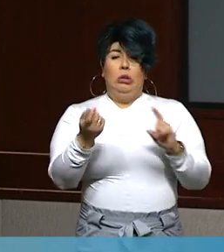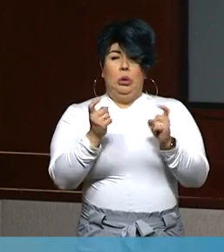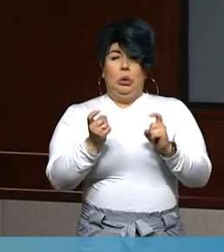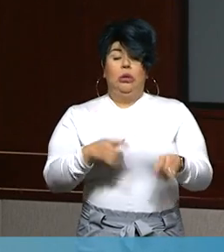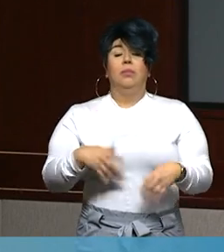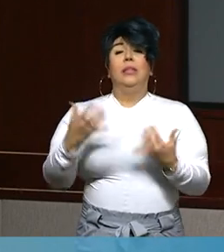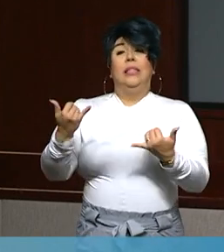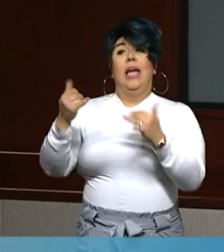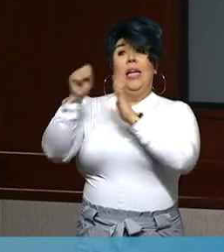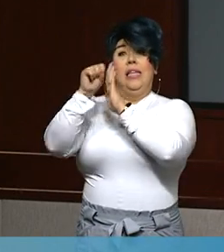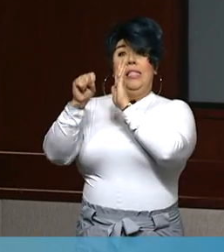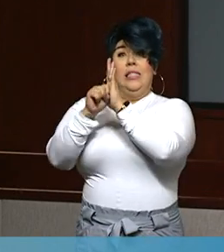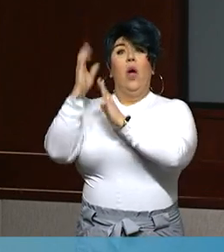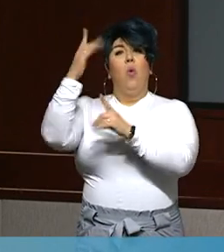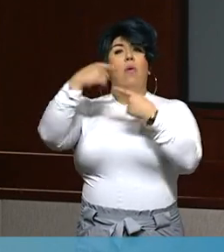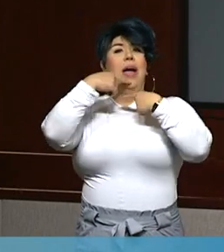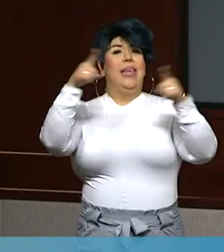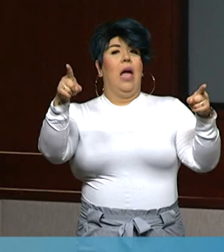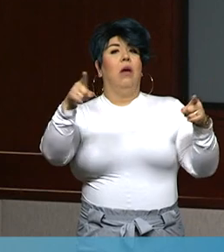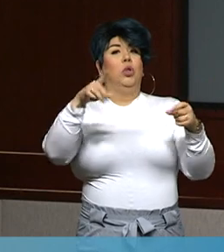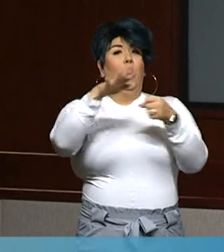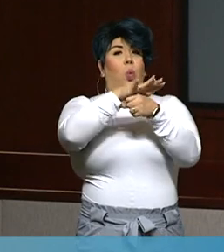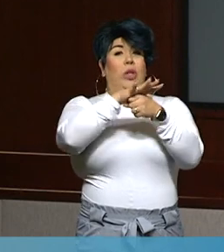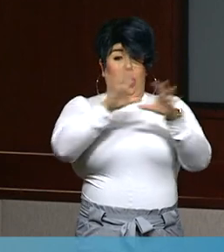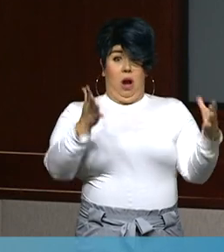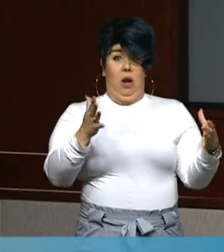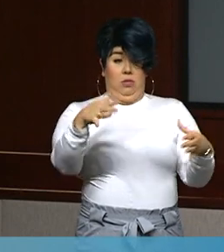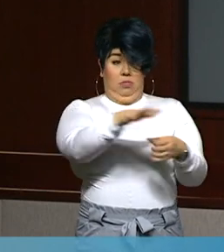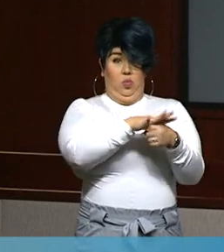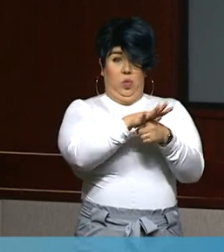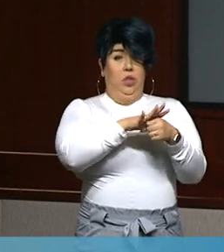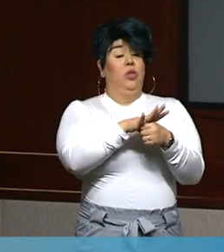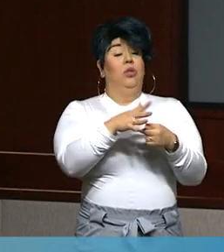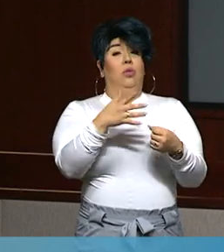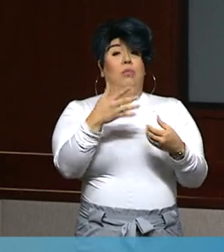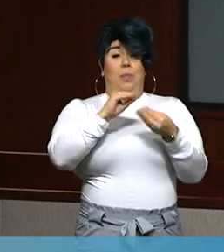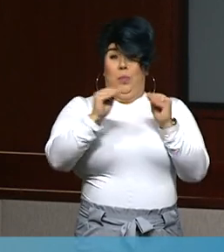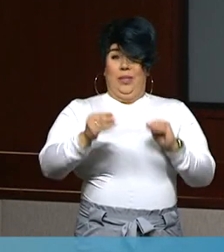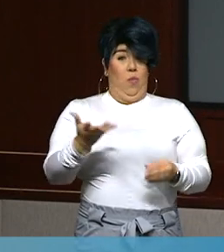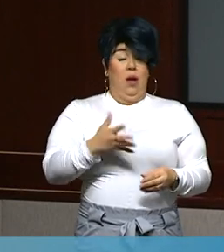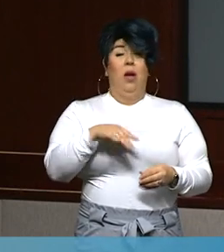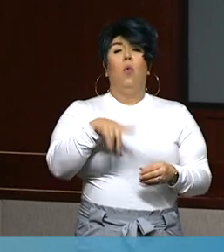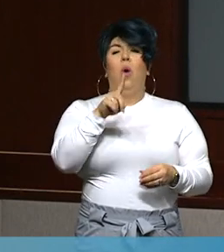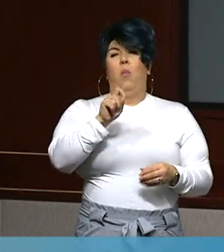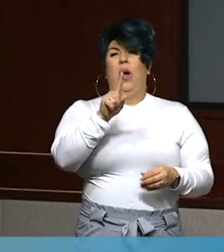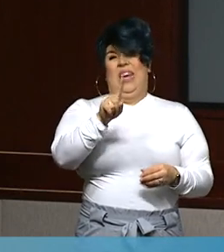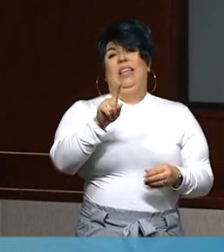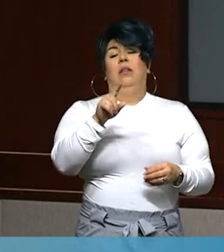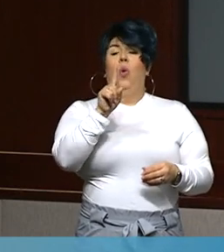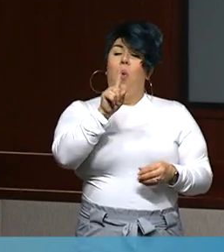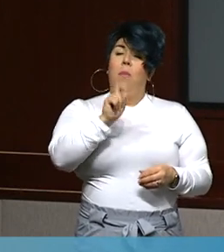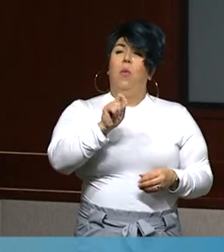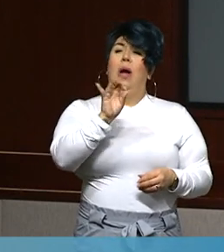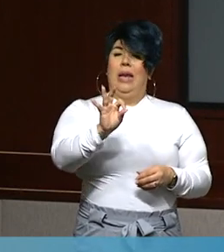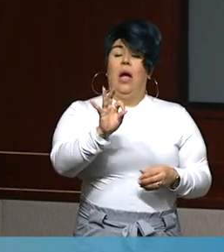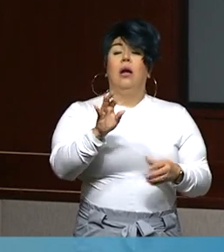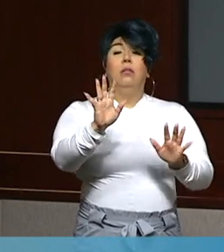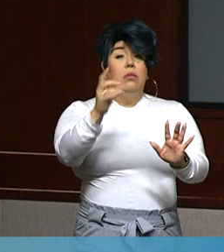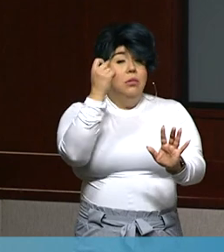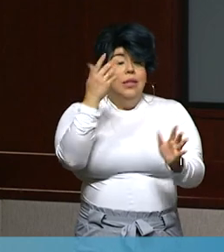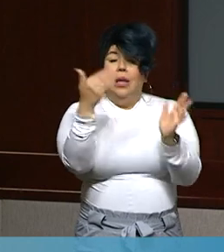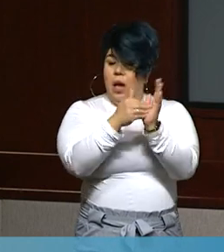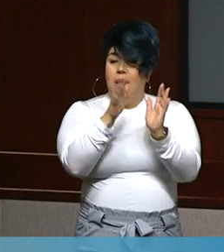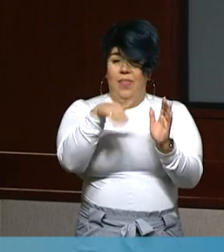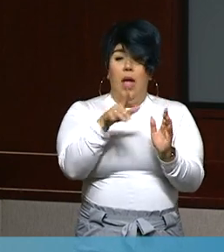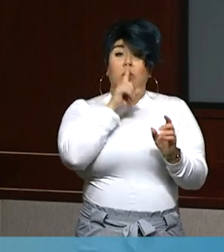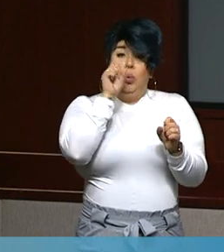will announce the region's ICU capacity at 1.9%. Please note this reported capacity is not the true capacity